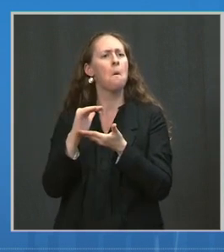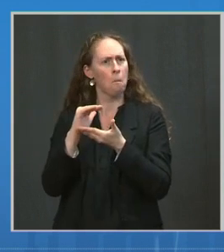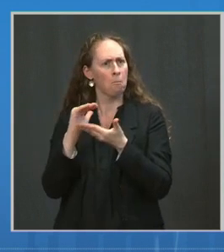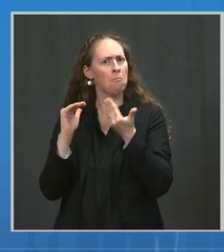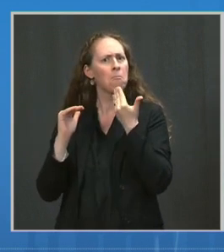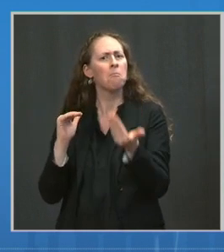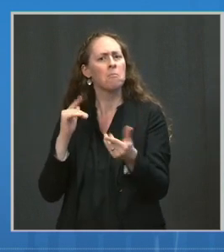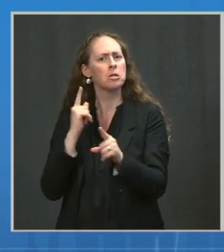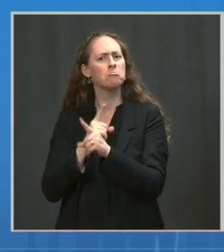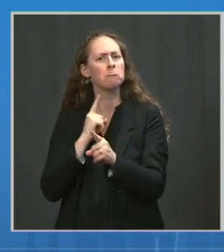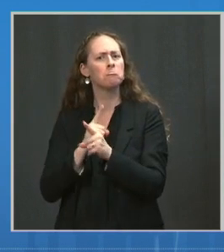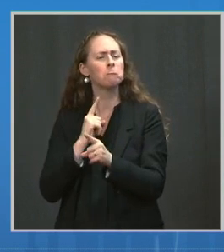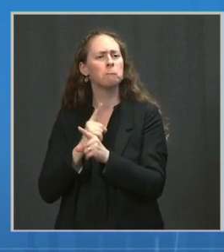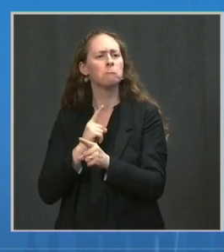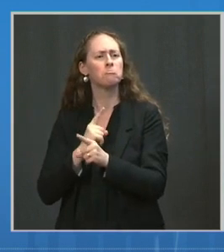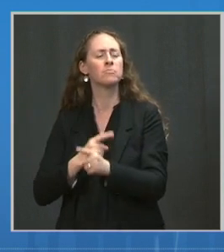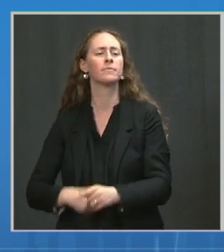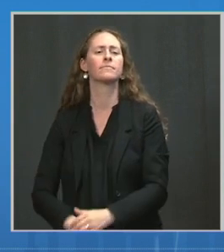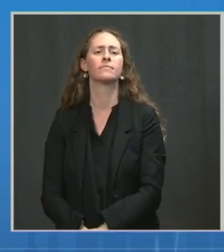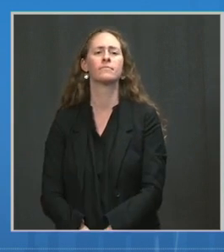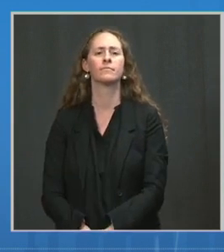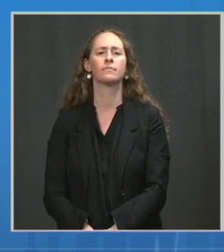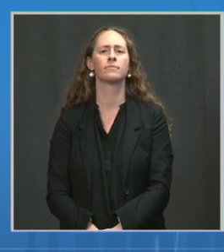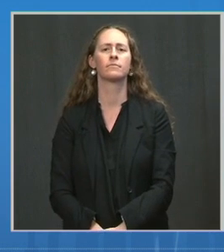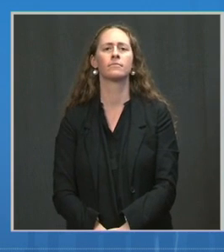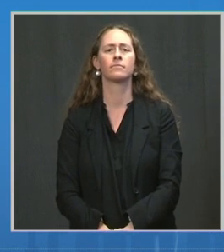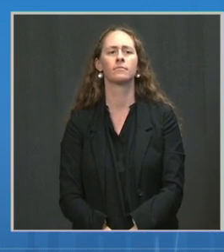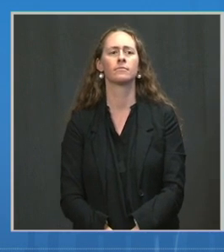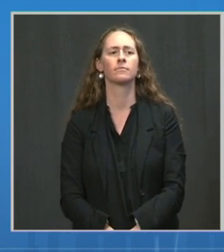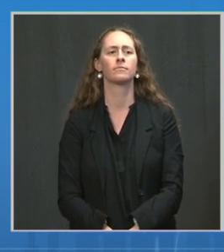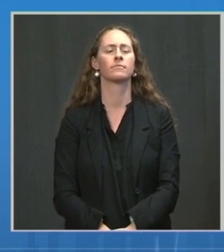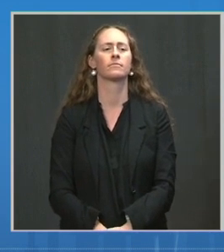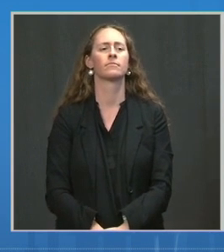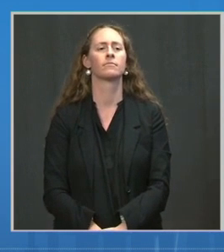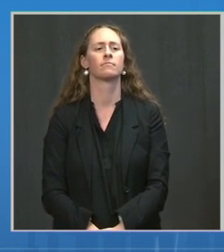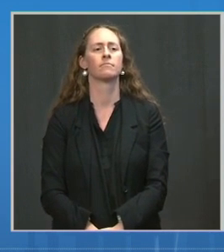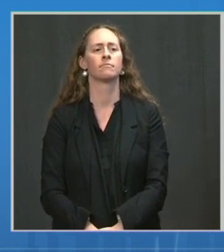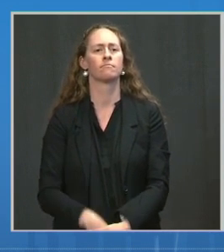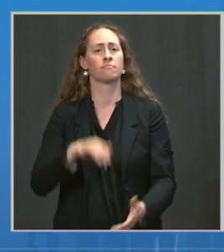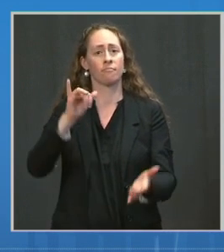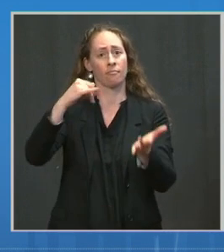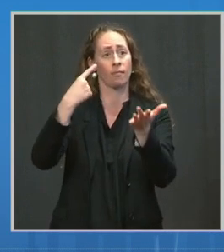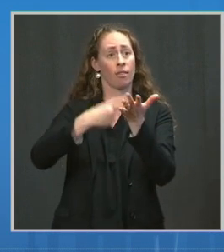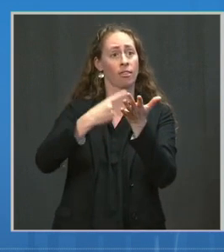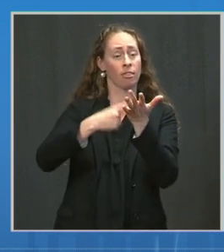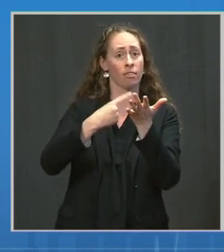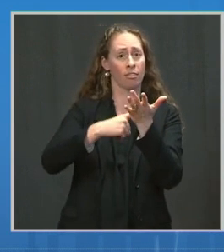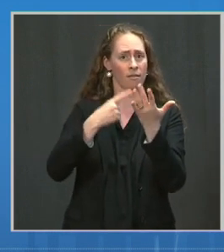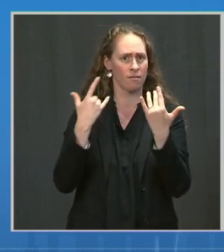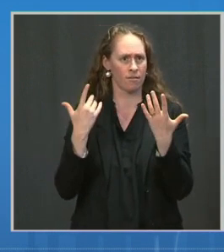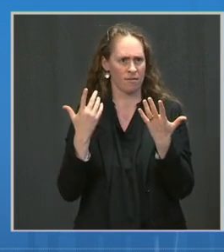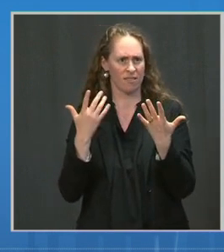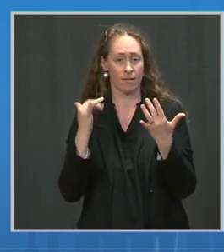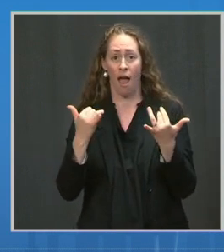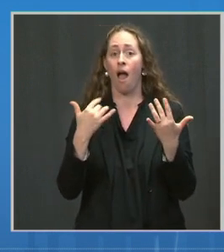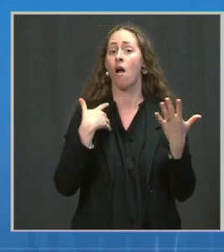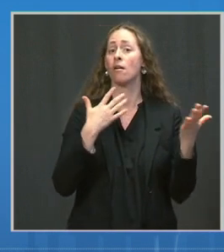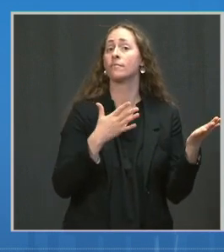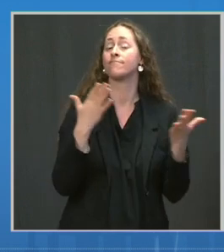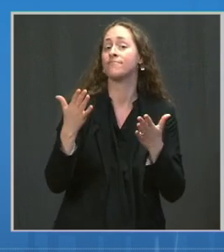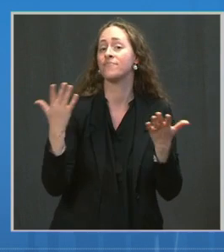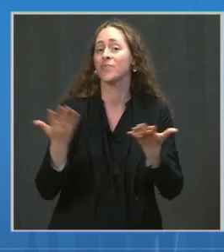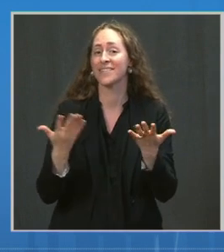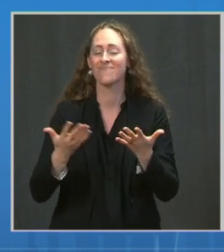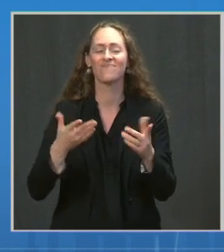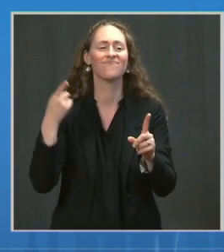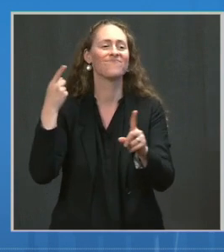you get into the discussion of what we call breakthrough infections. Next slide. Now, if you take these data and